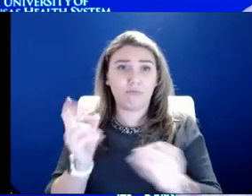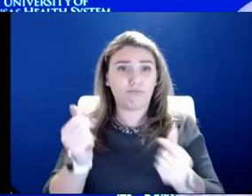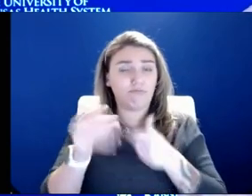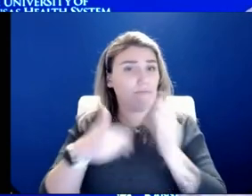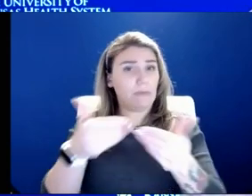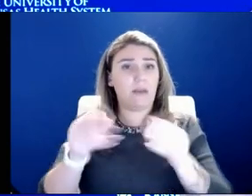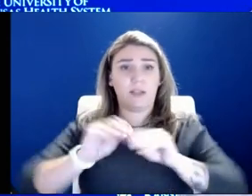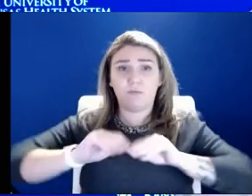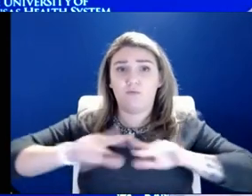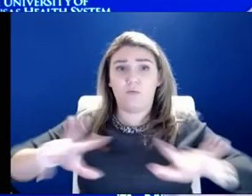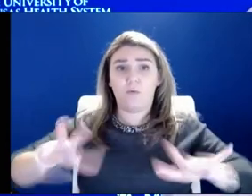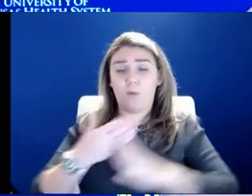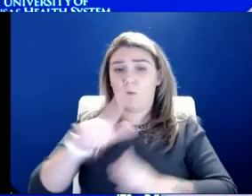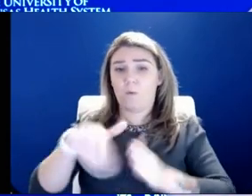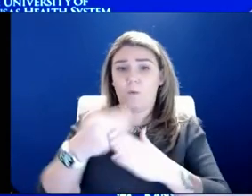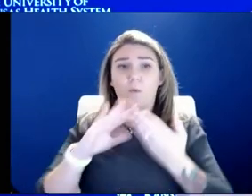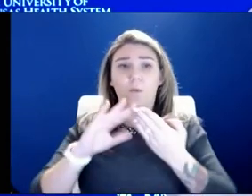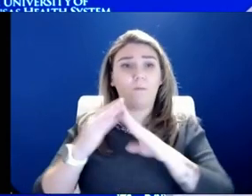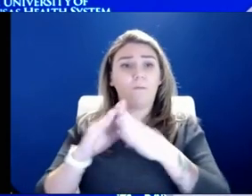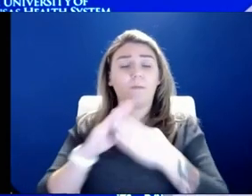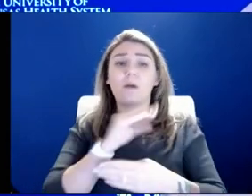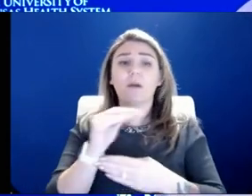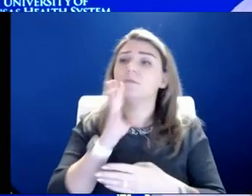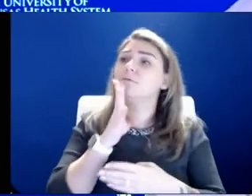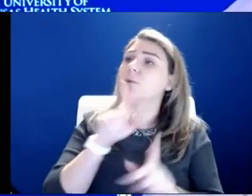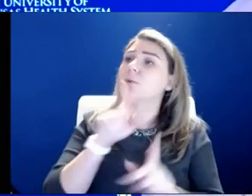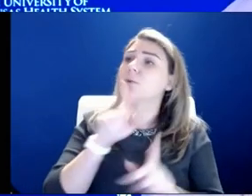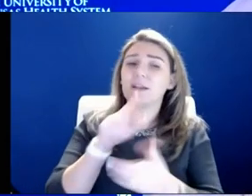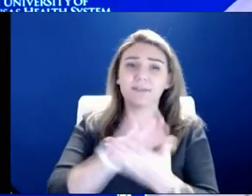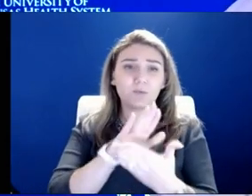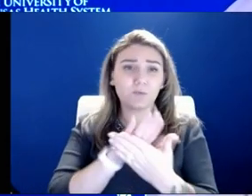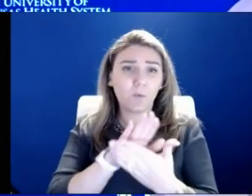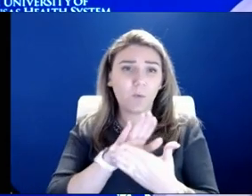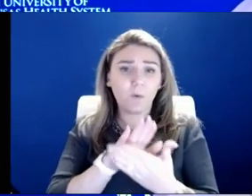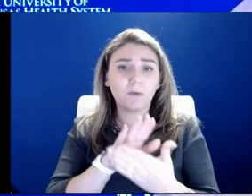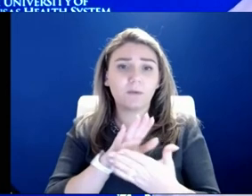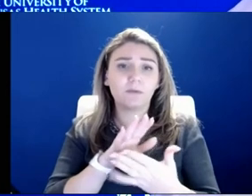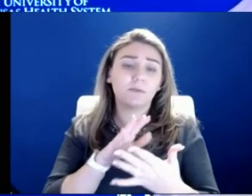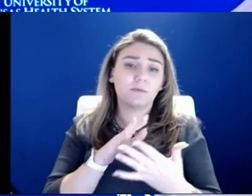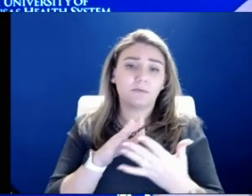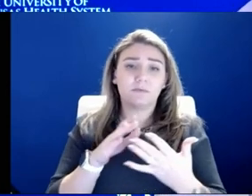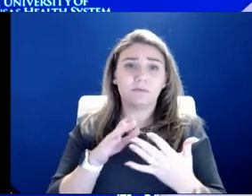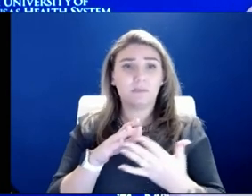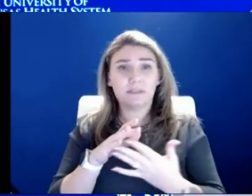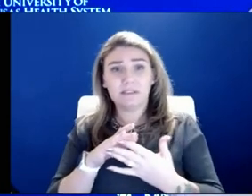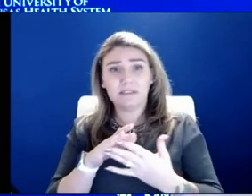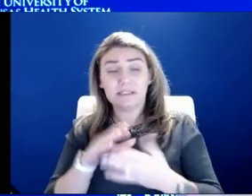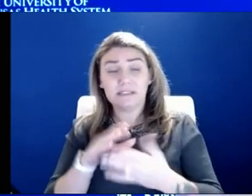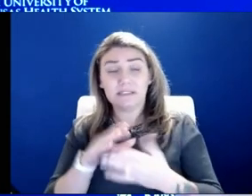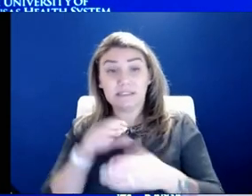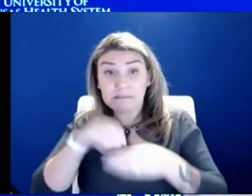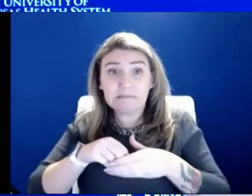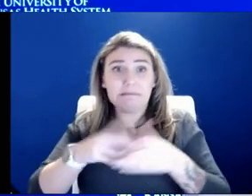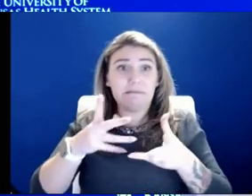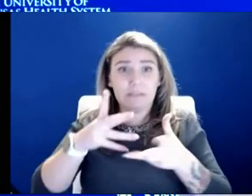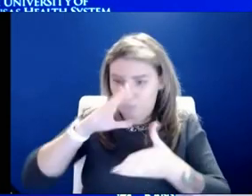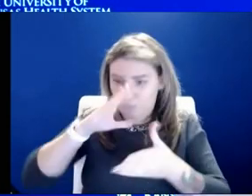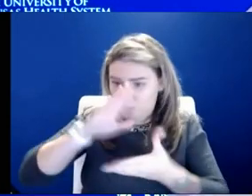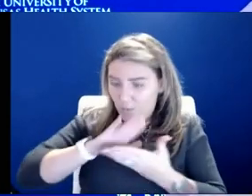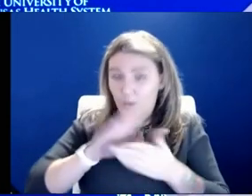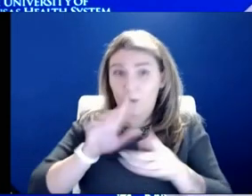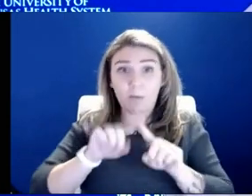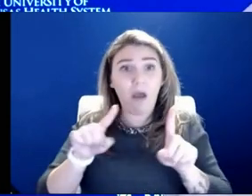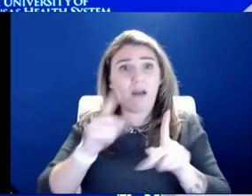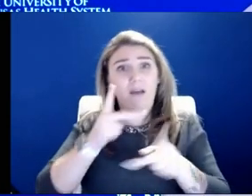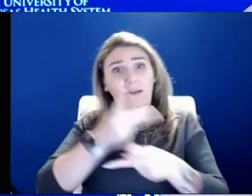community. And we talked about schools being in session right now, but keeping schools in session because we know